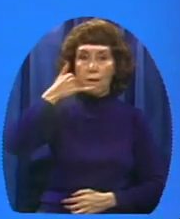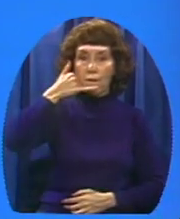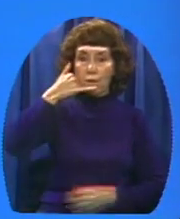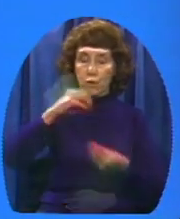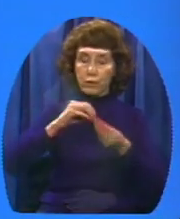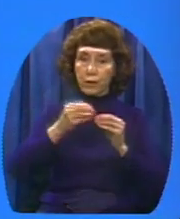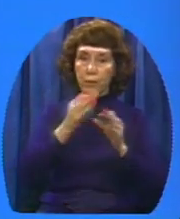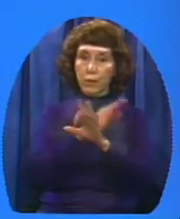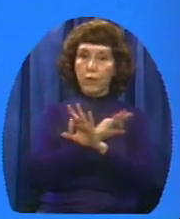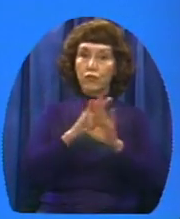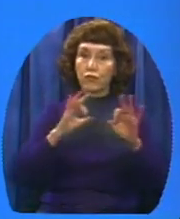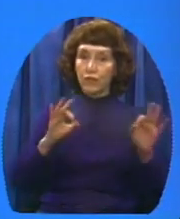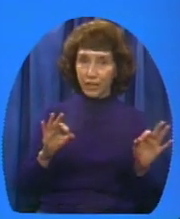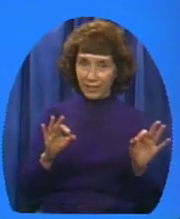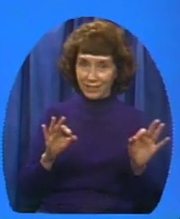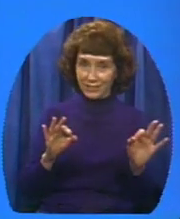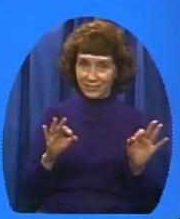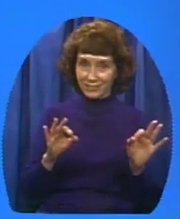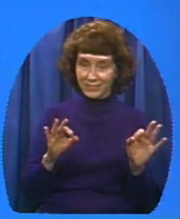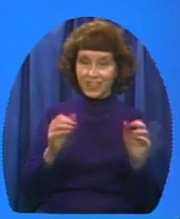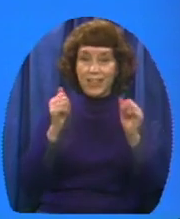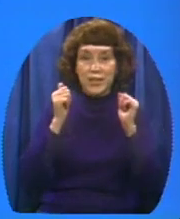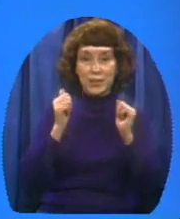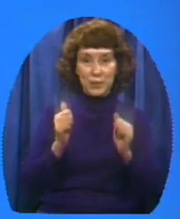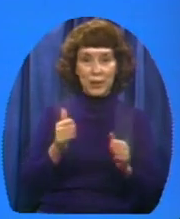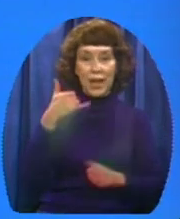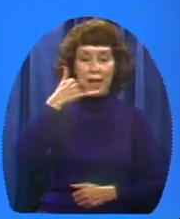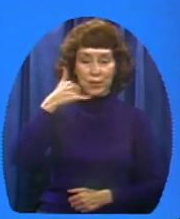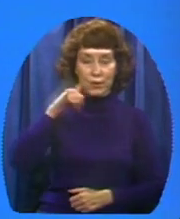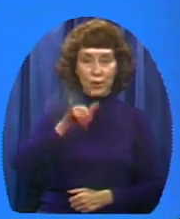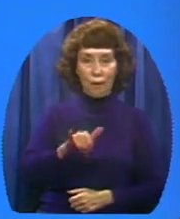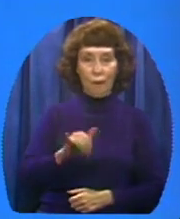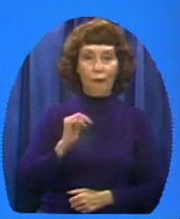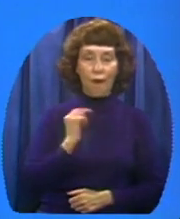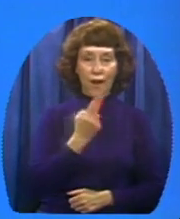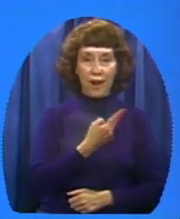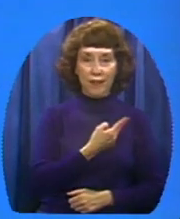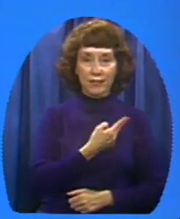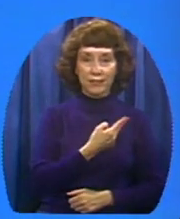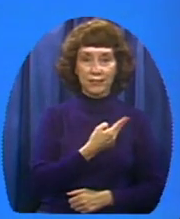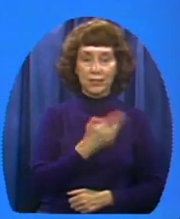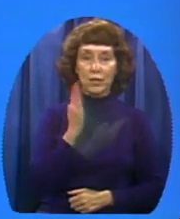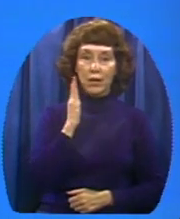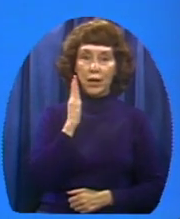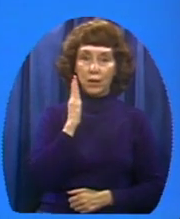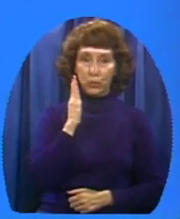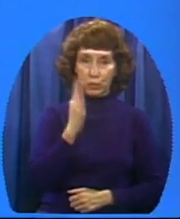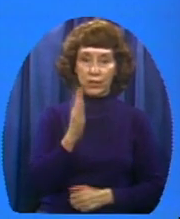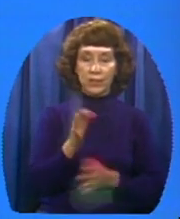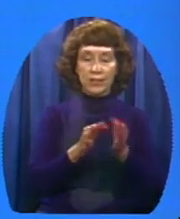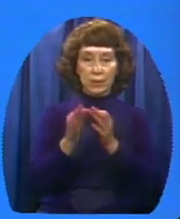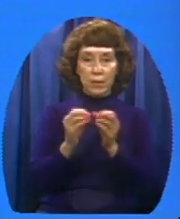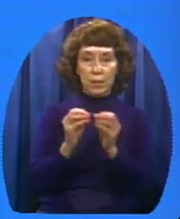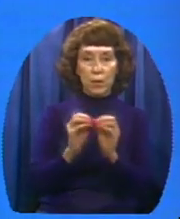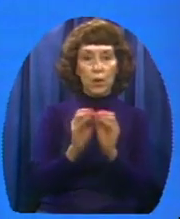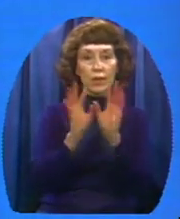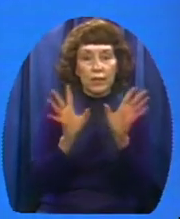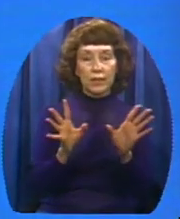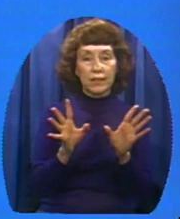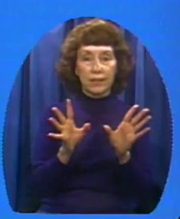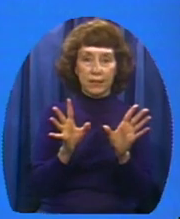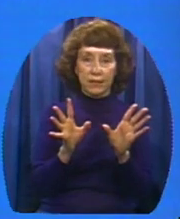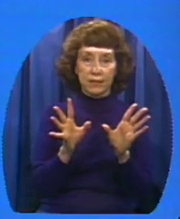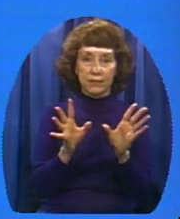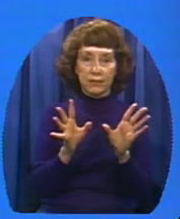Write me We have people to pray for you By name By need I'll write you personally We have someone to counsel with you On the prayer